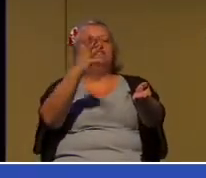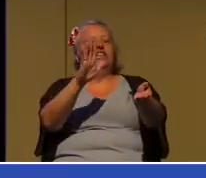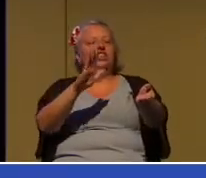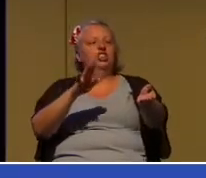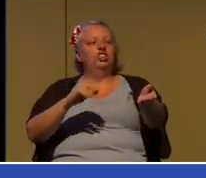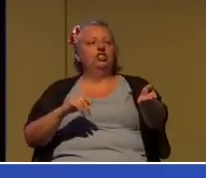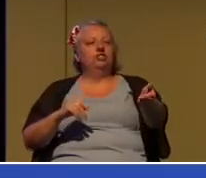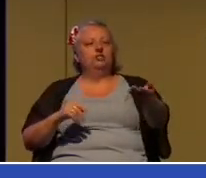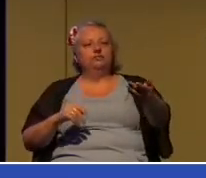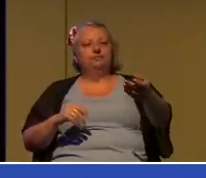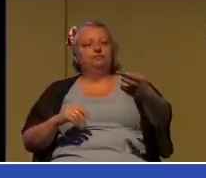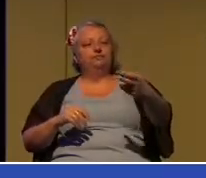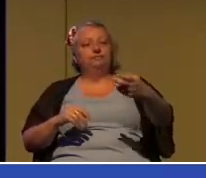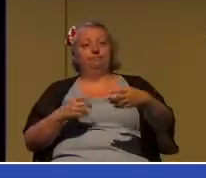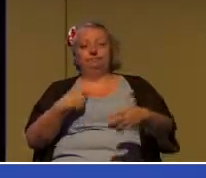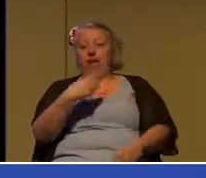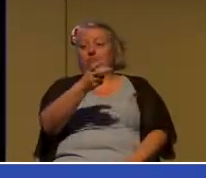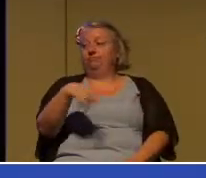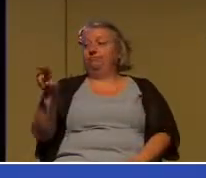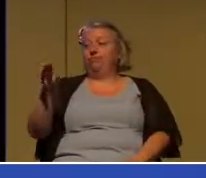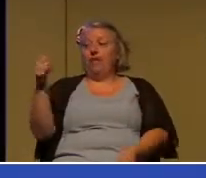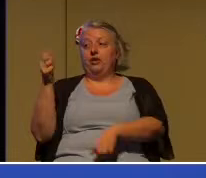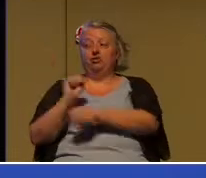to another place of employment.